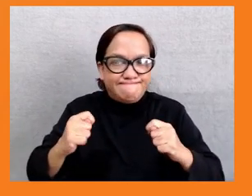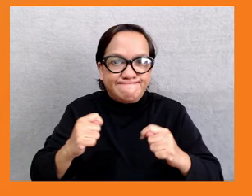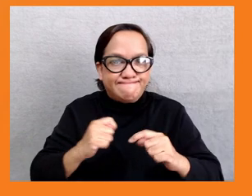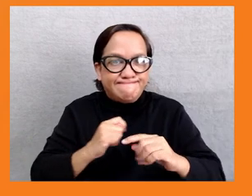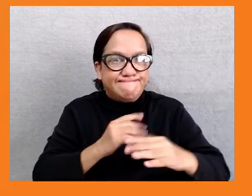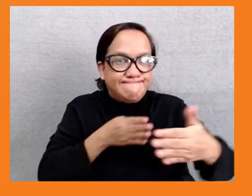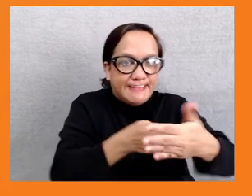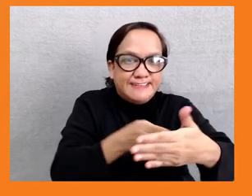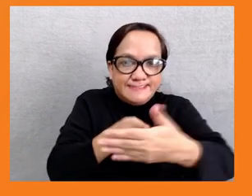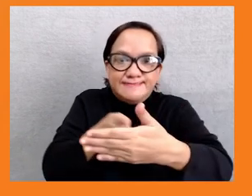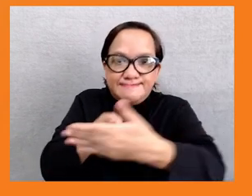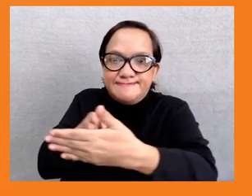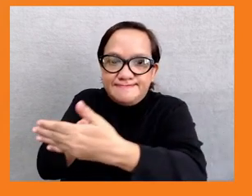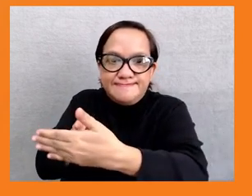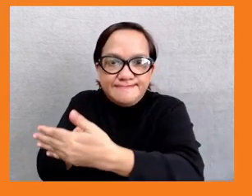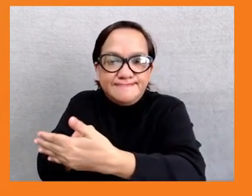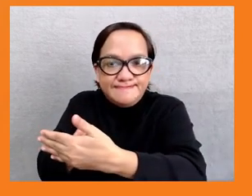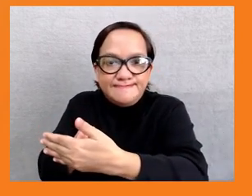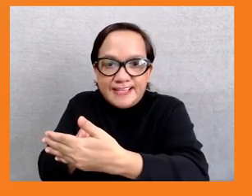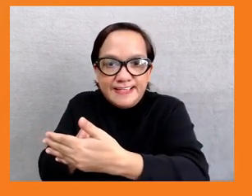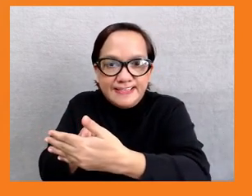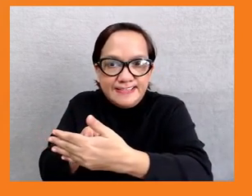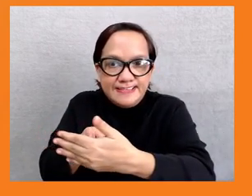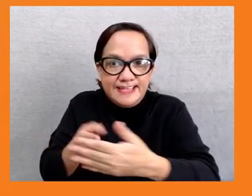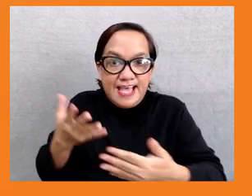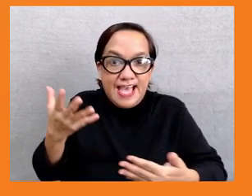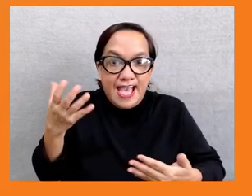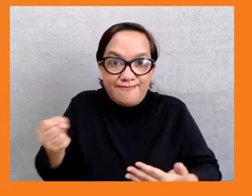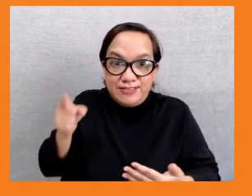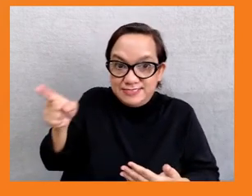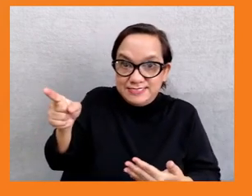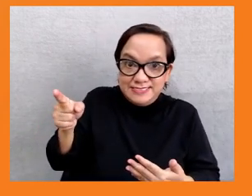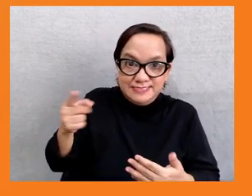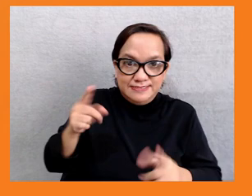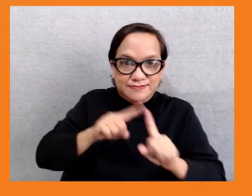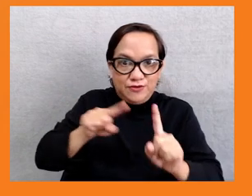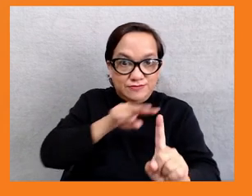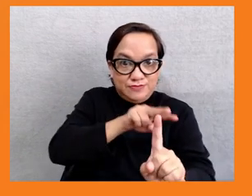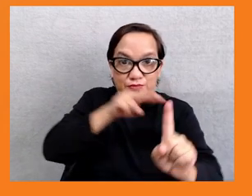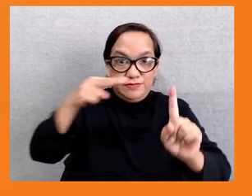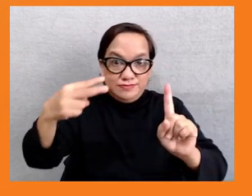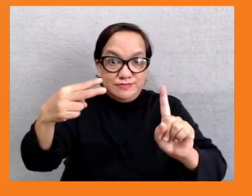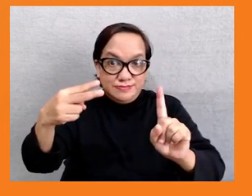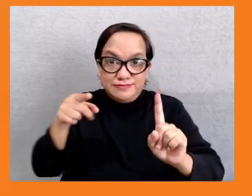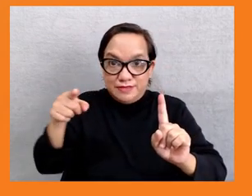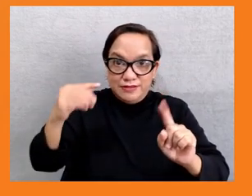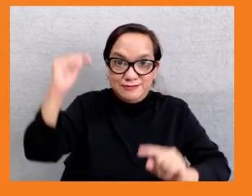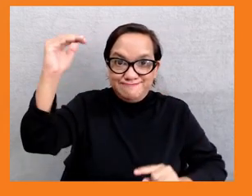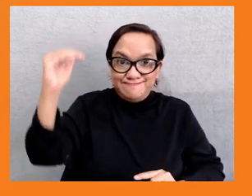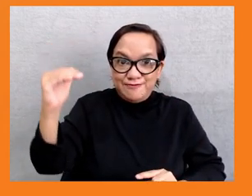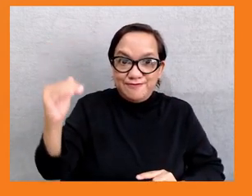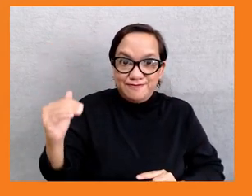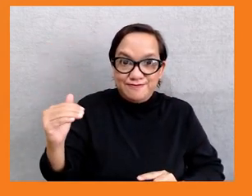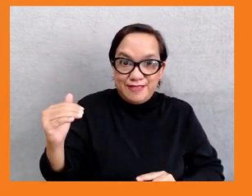We can also look at this from the point of view of wealth inequality, where perhaps the picture is even more extreme, in that the richest top one